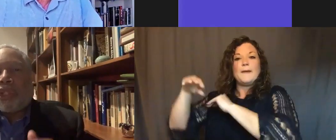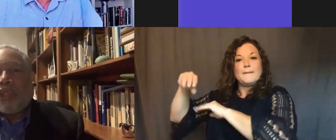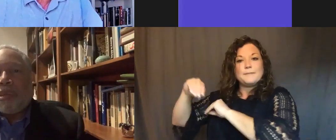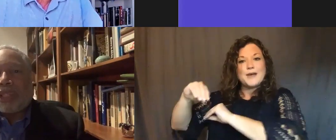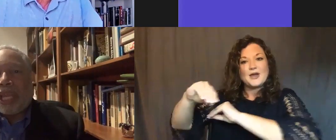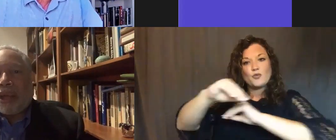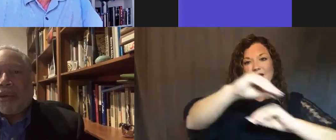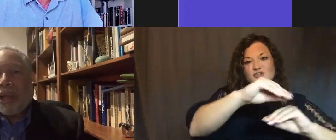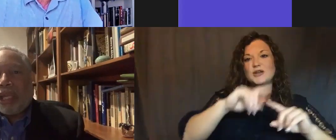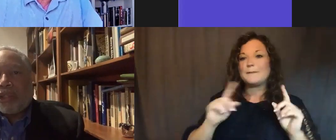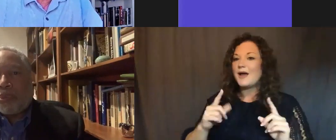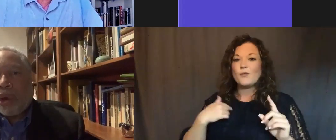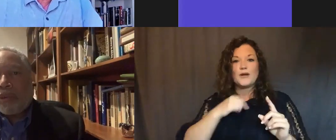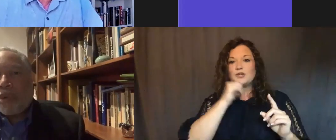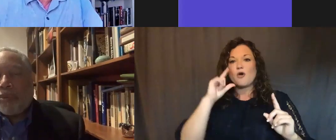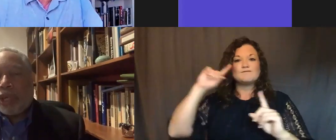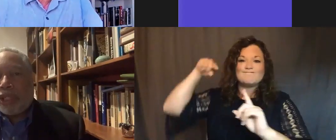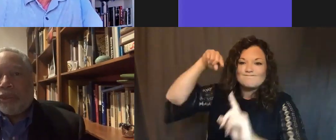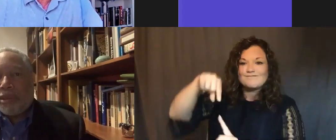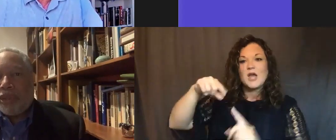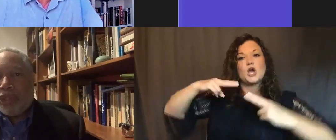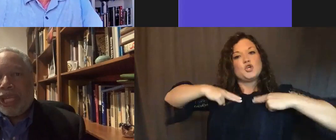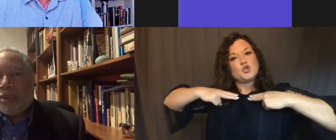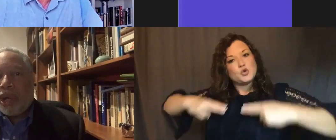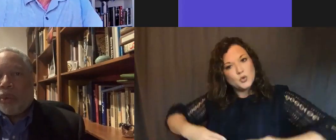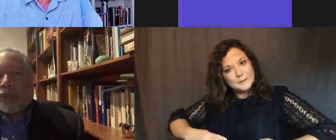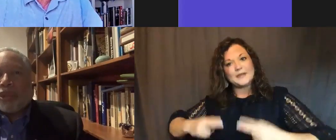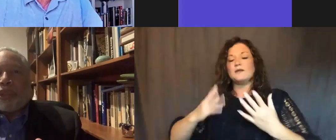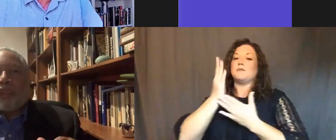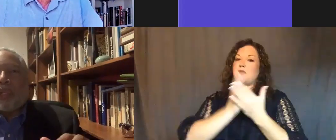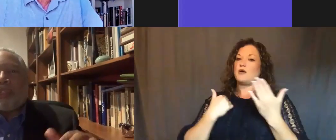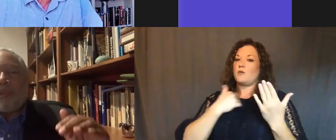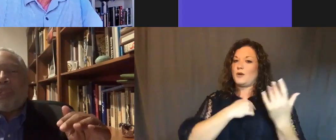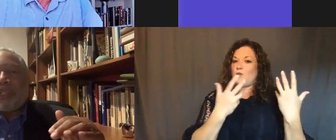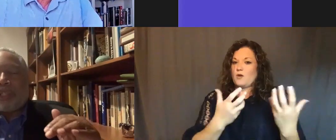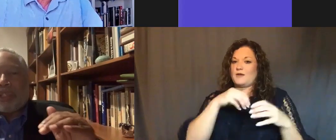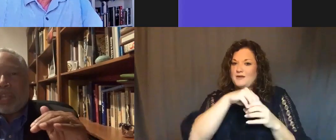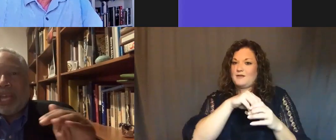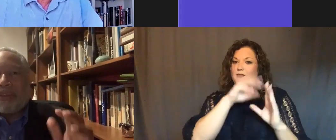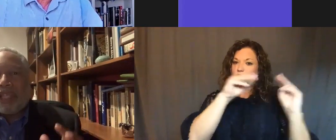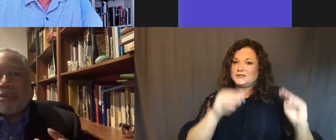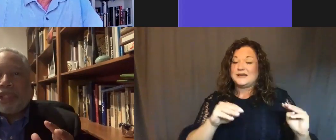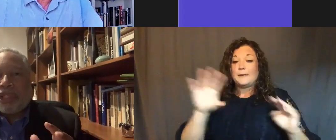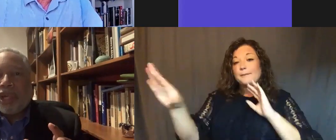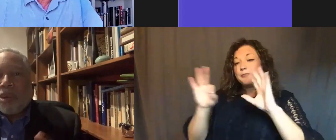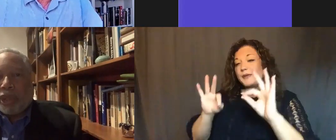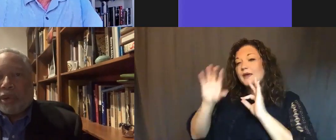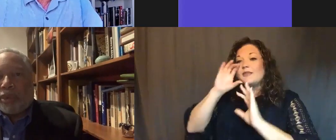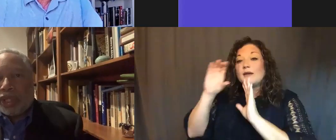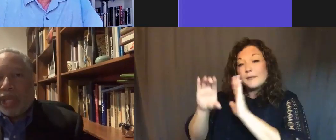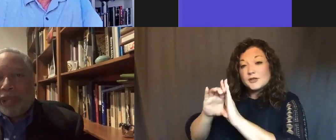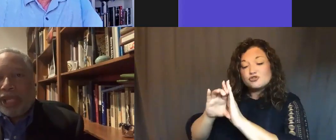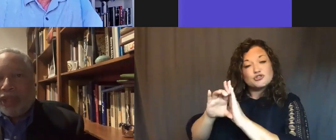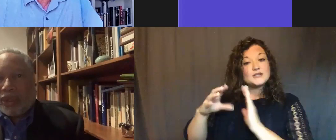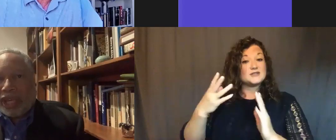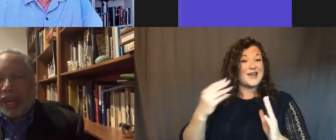reduce the human scale. And so part of what we wanted to do in the museum, whether it was the choice of images and the size of the images, whether it